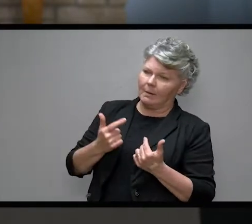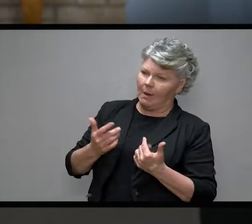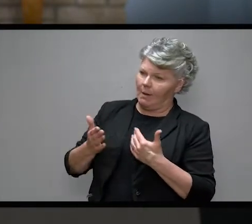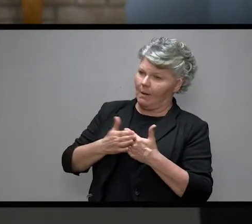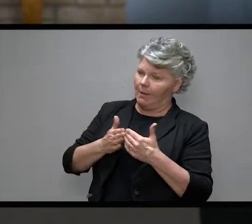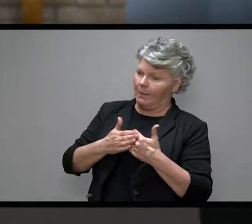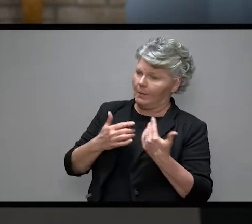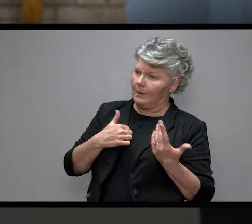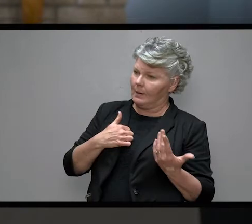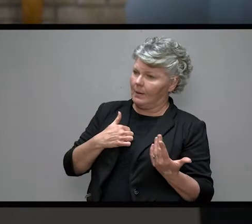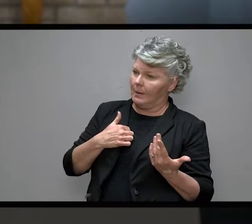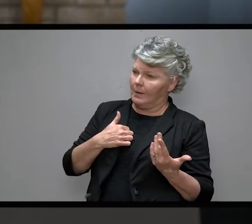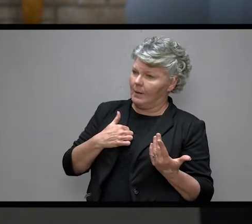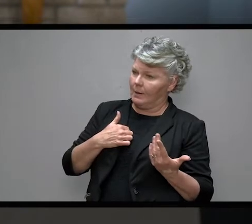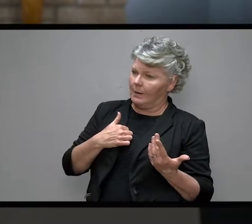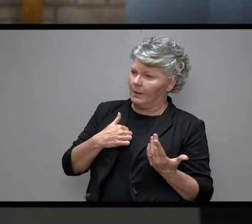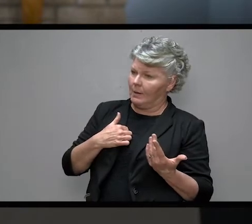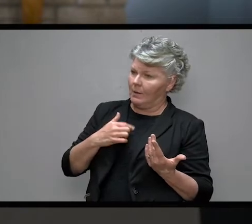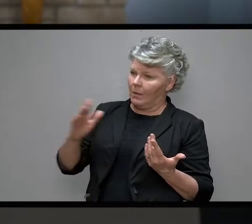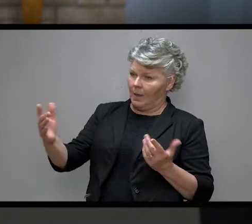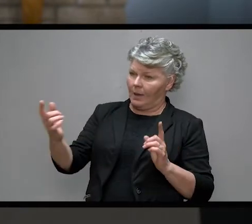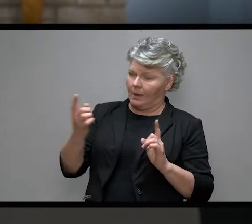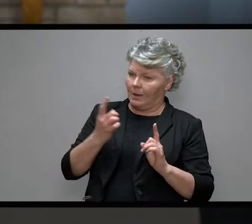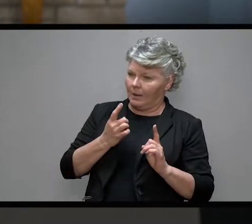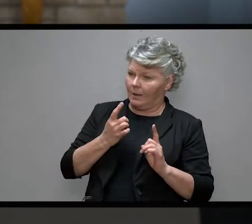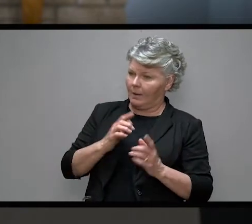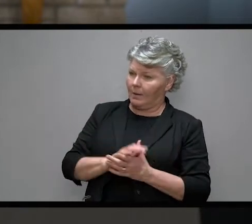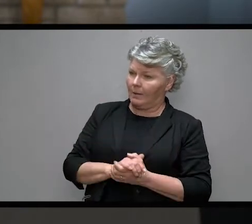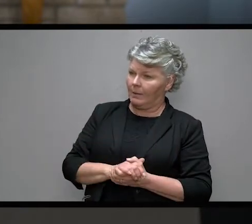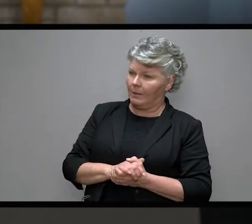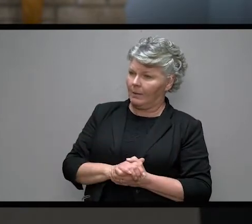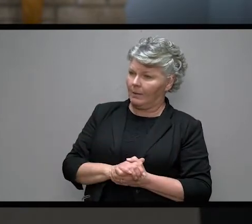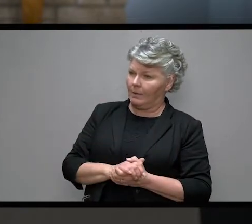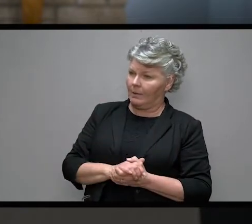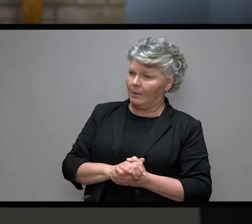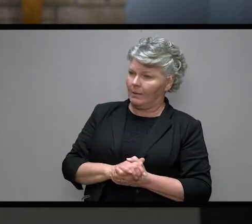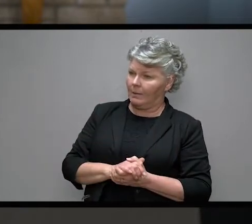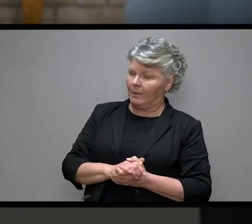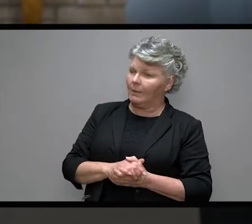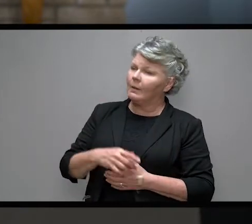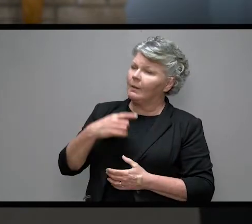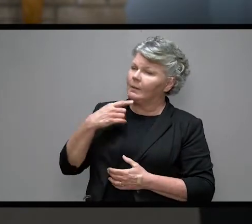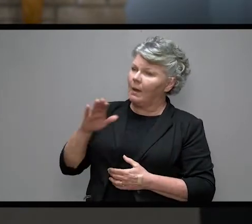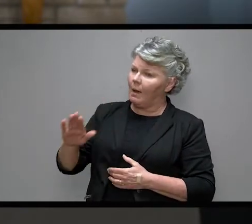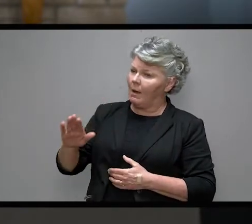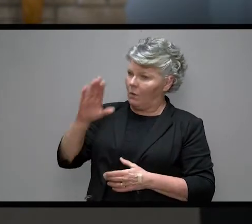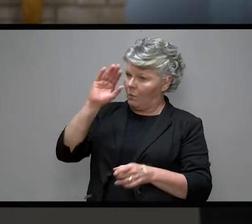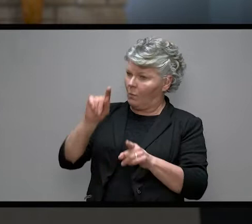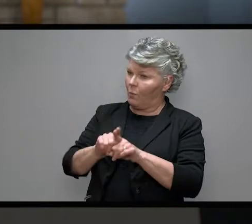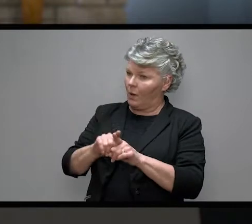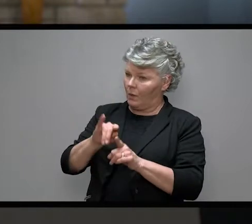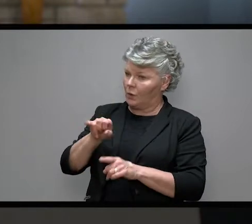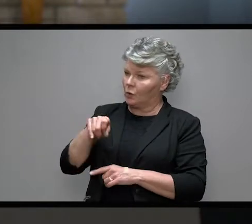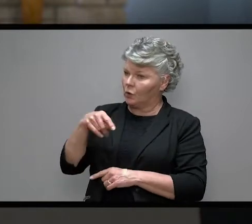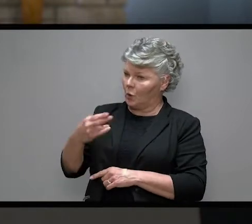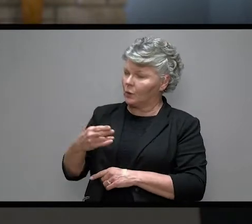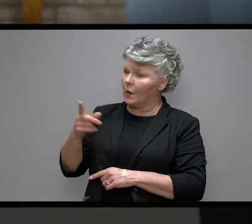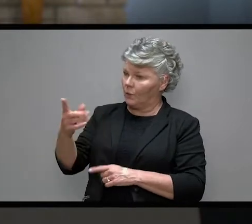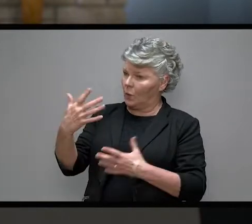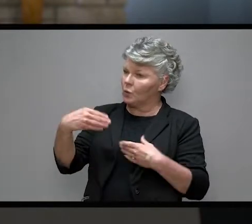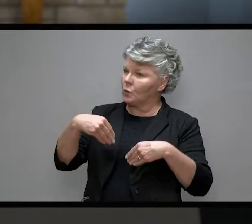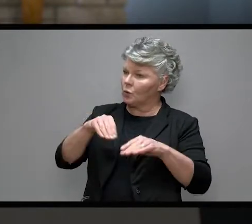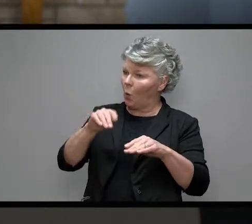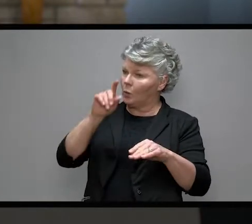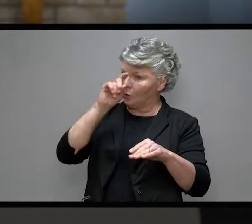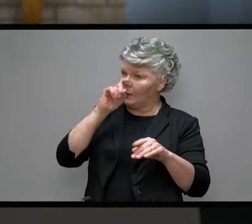please. And they came near. And he said, I am your brother Joseph, whom you sold